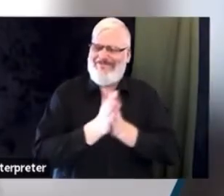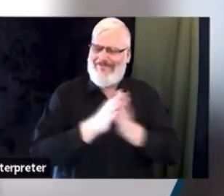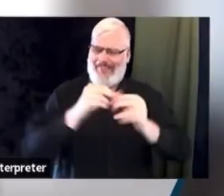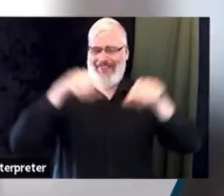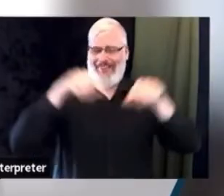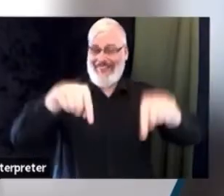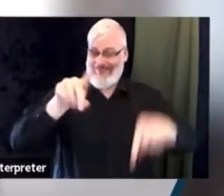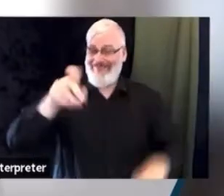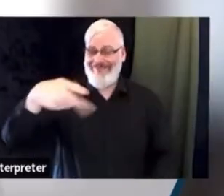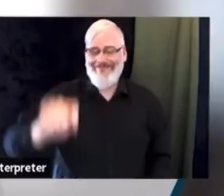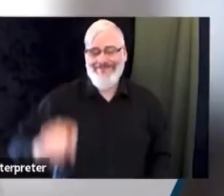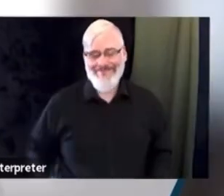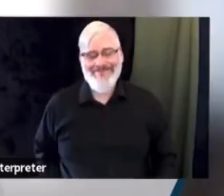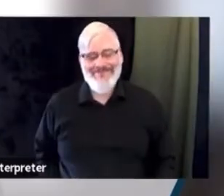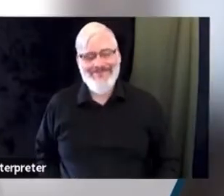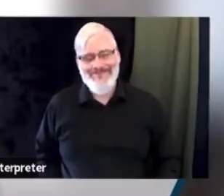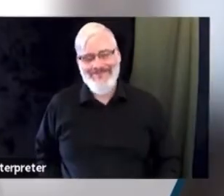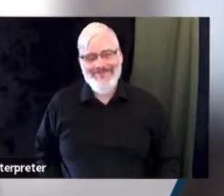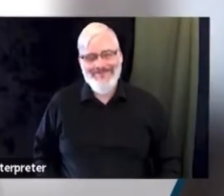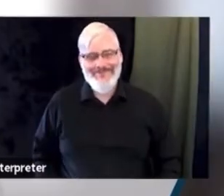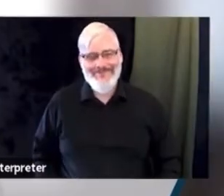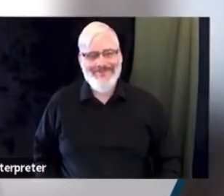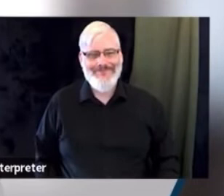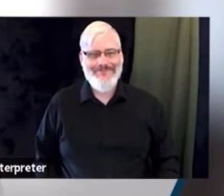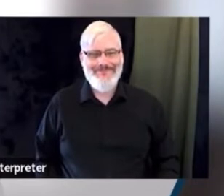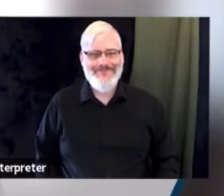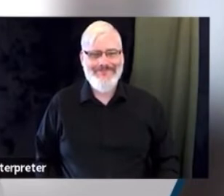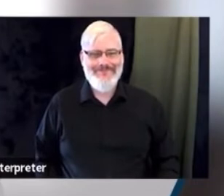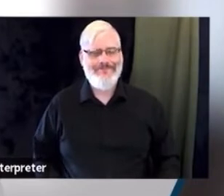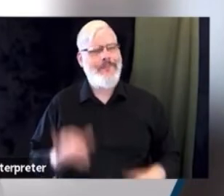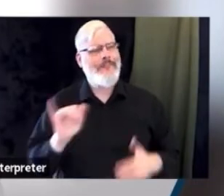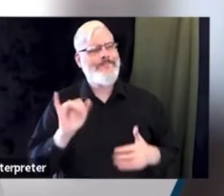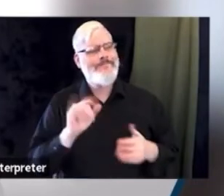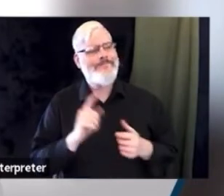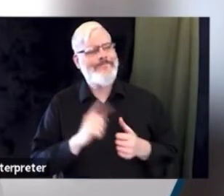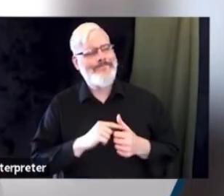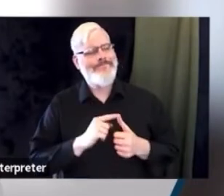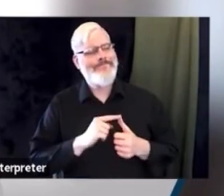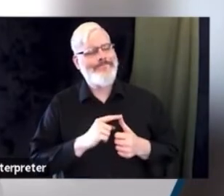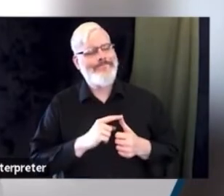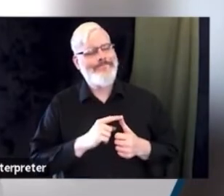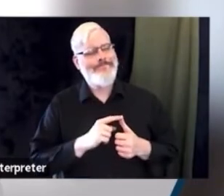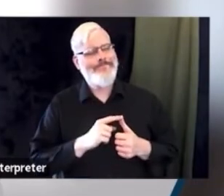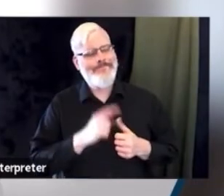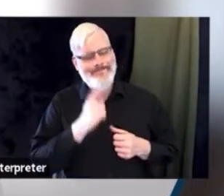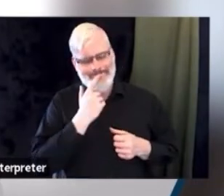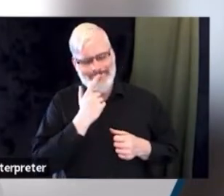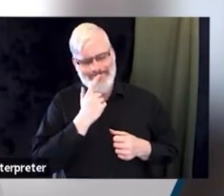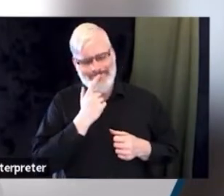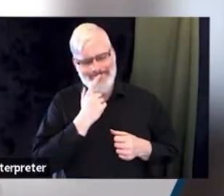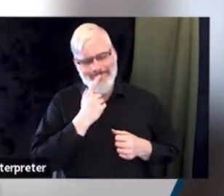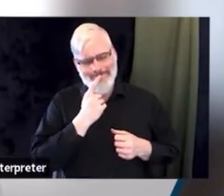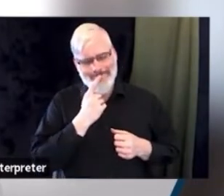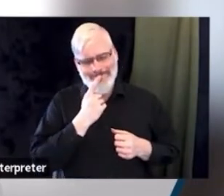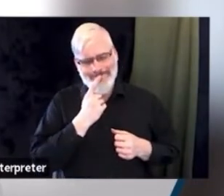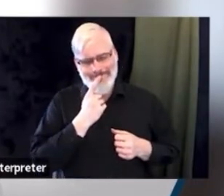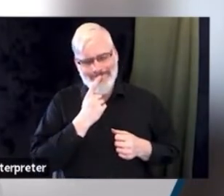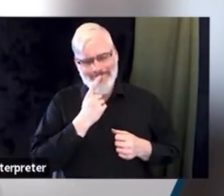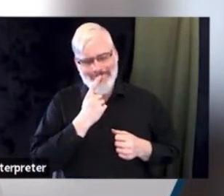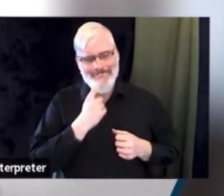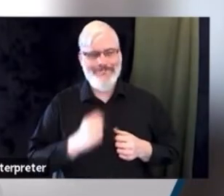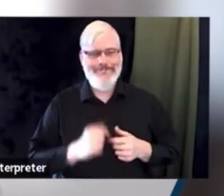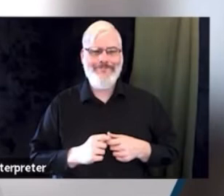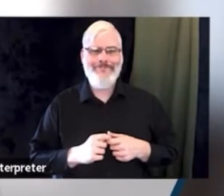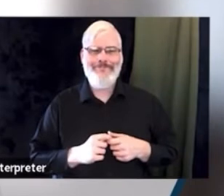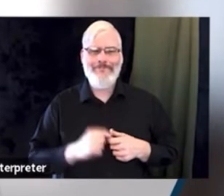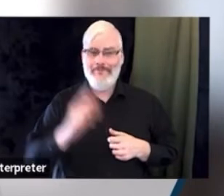More than anything, the X's and O's of the department comparatively, I think, are easy. But my big vision for the Madison Fire